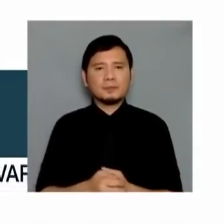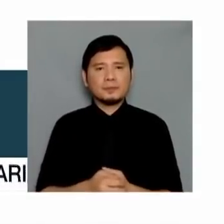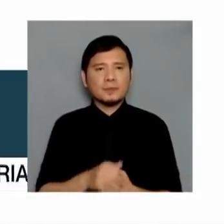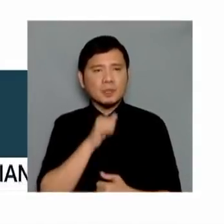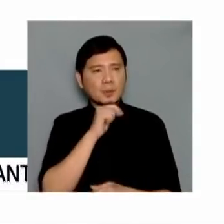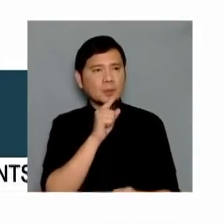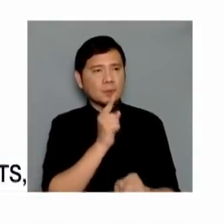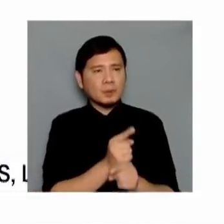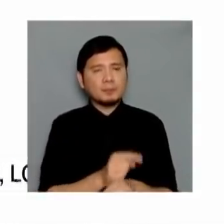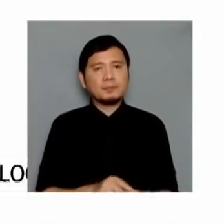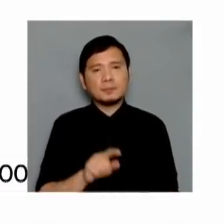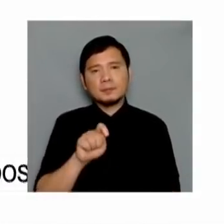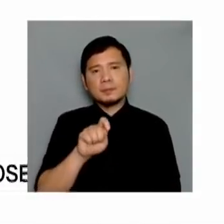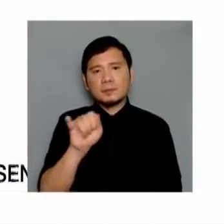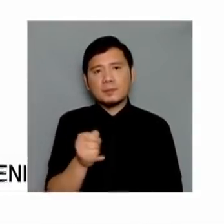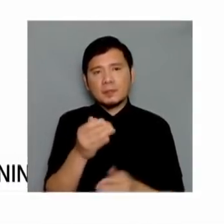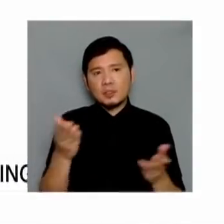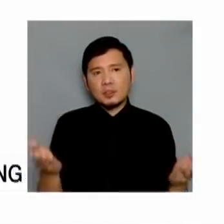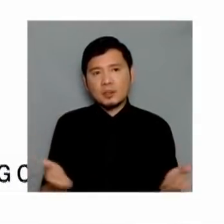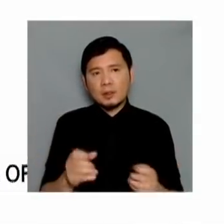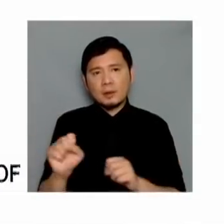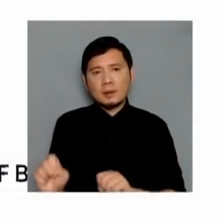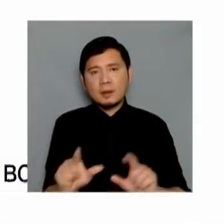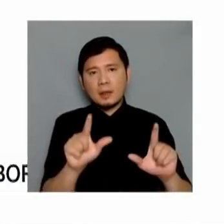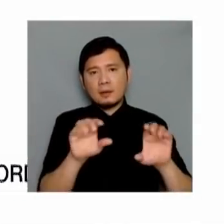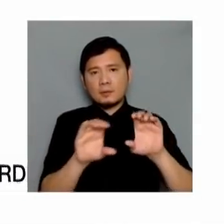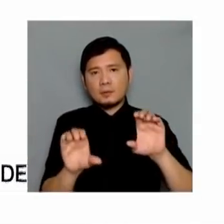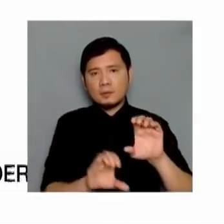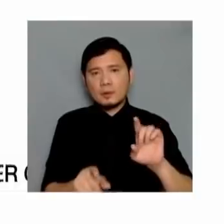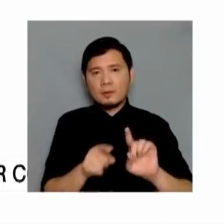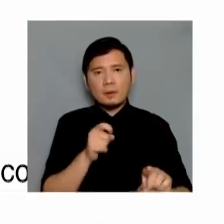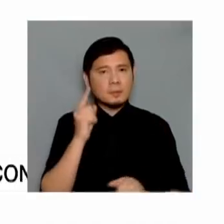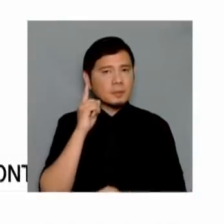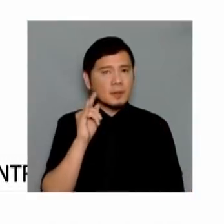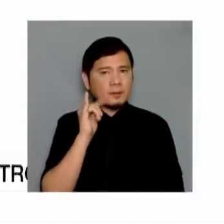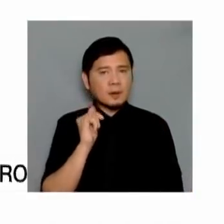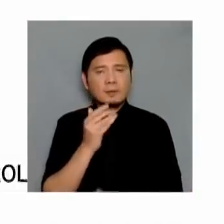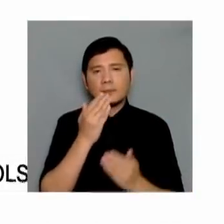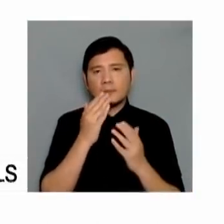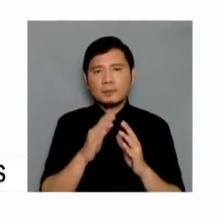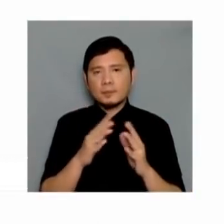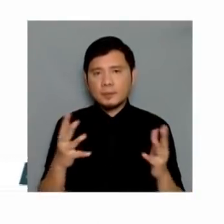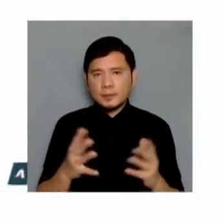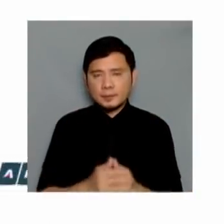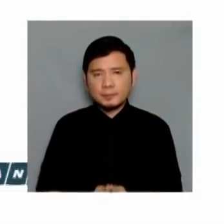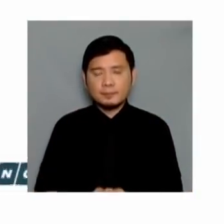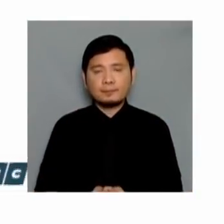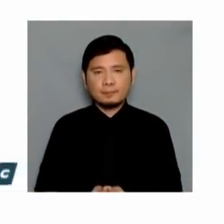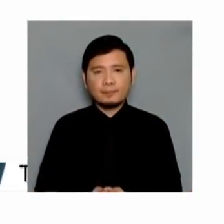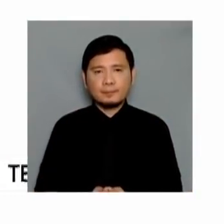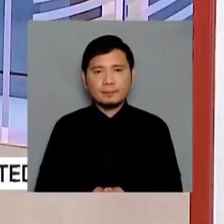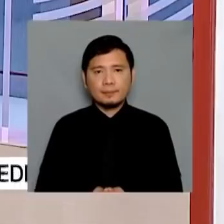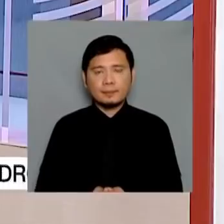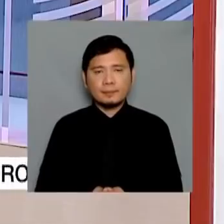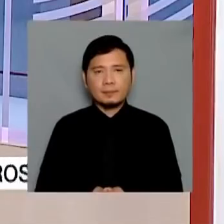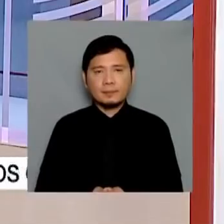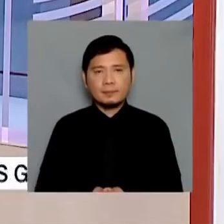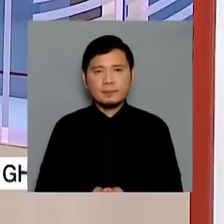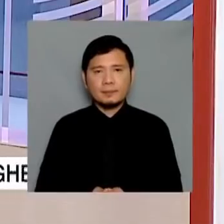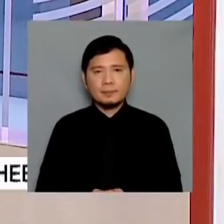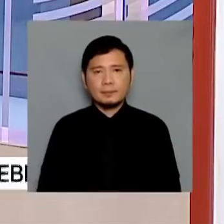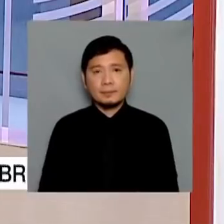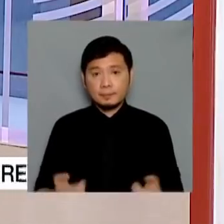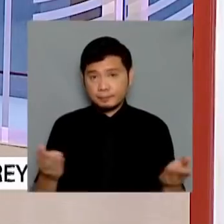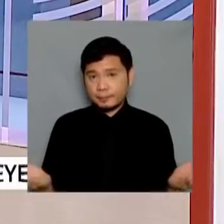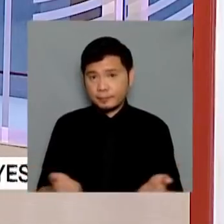Manotok, joining us live via Zoom from San Francisco. Thanks, TJ. Thank you for joining us today. Well, back here at the newsroom,